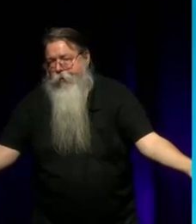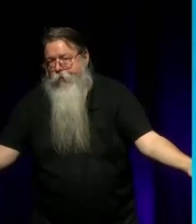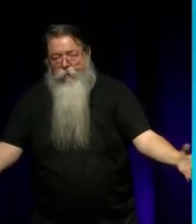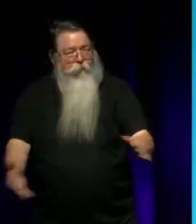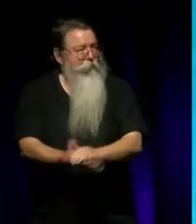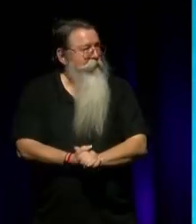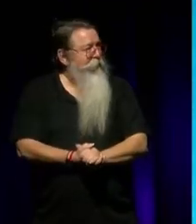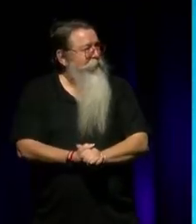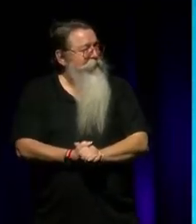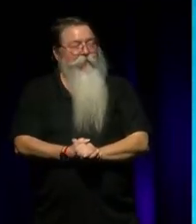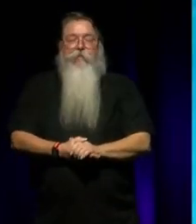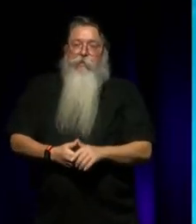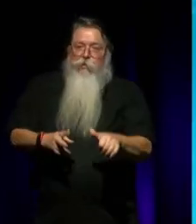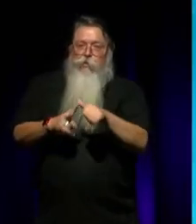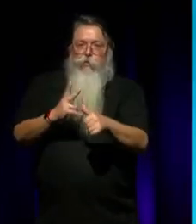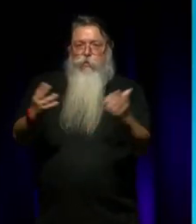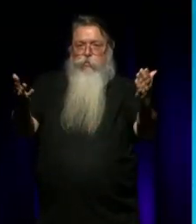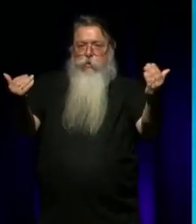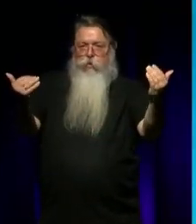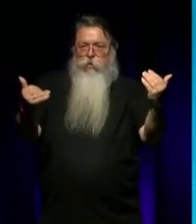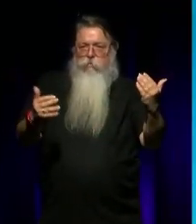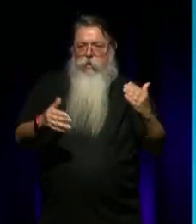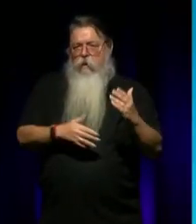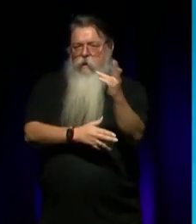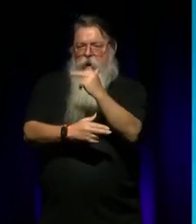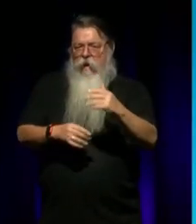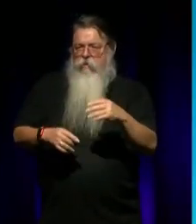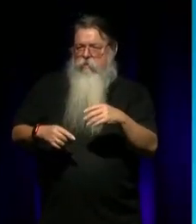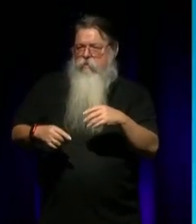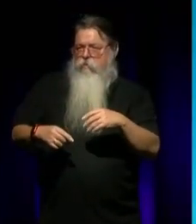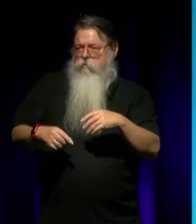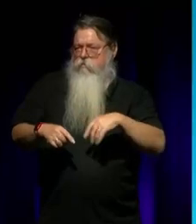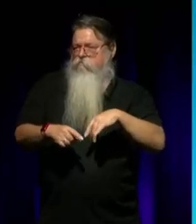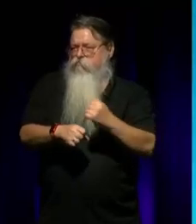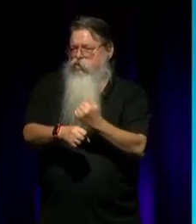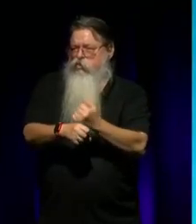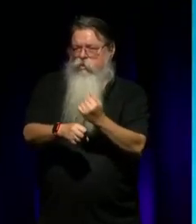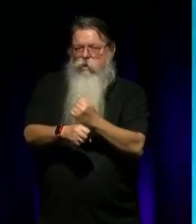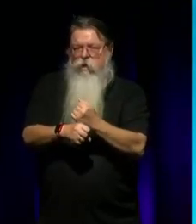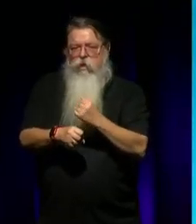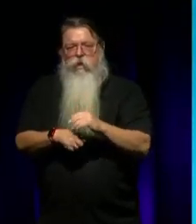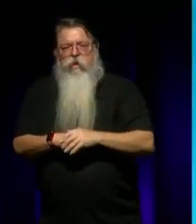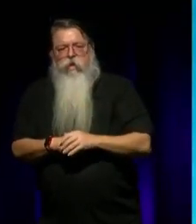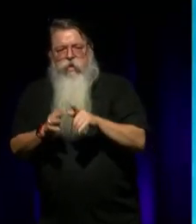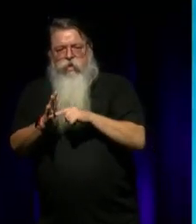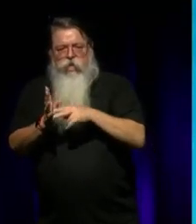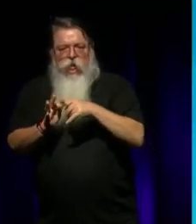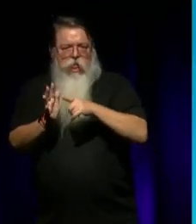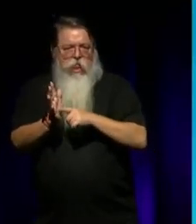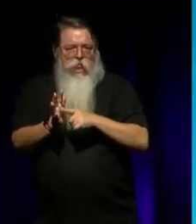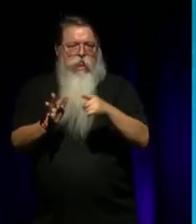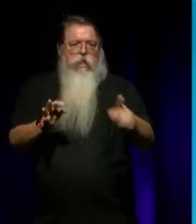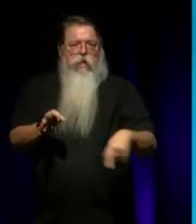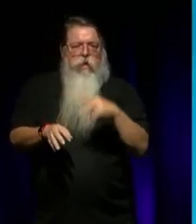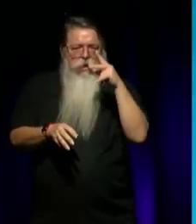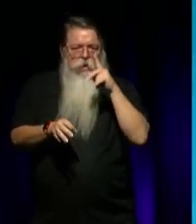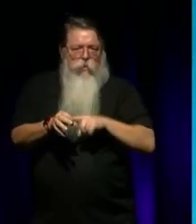I also welcome our facilitator, arts producer and educator, Janelle Christophers, members of the Library Board of Queensland, the Queensland